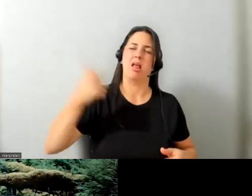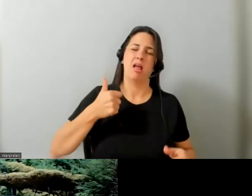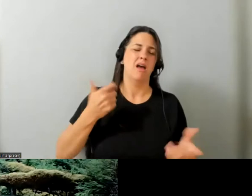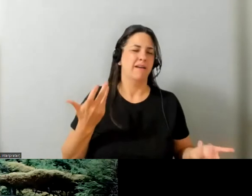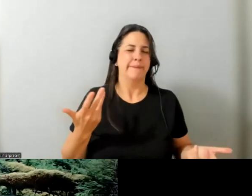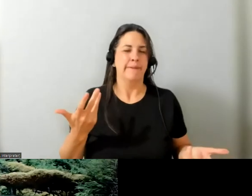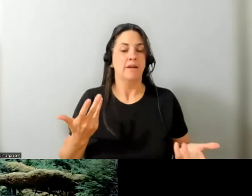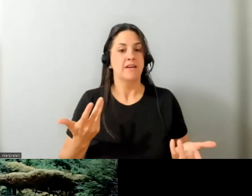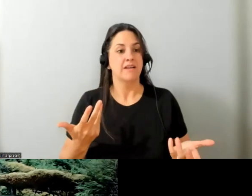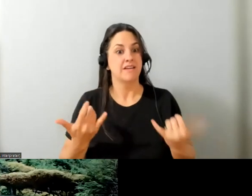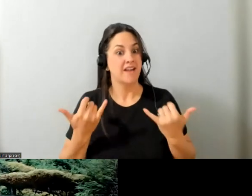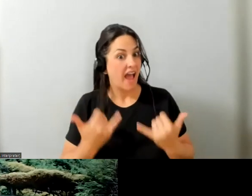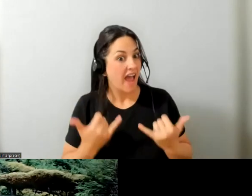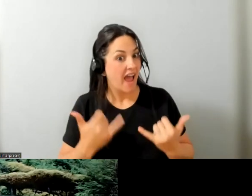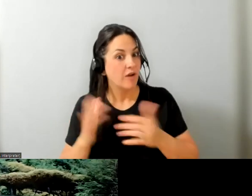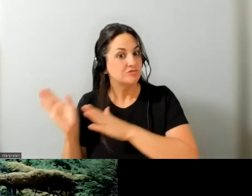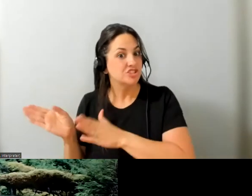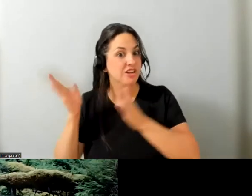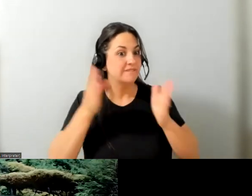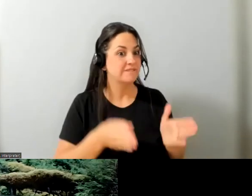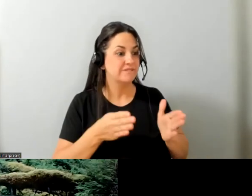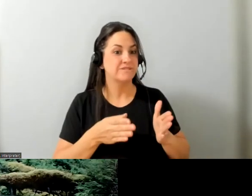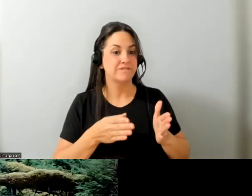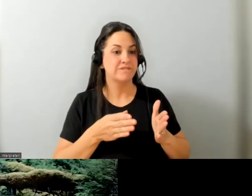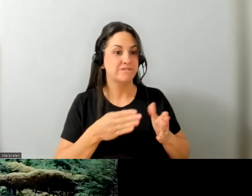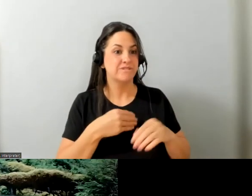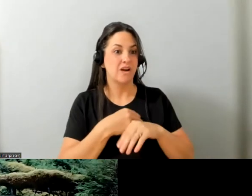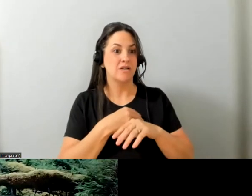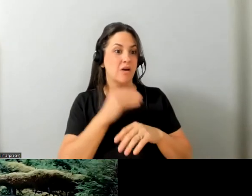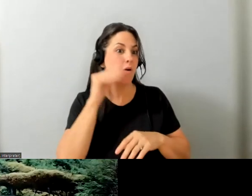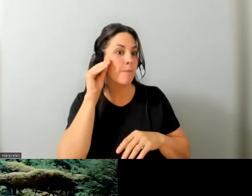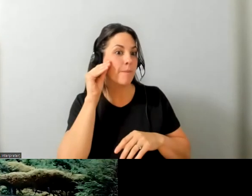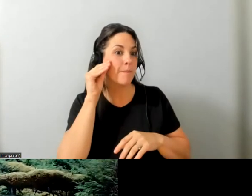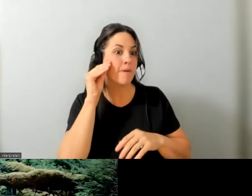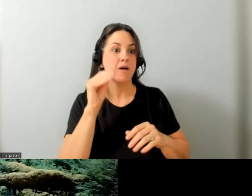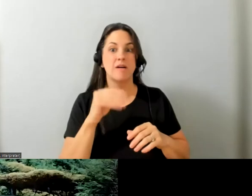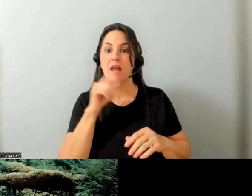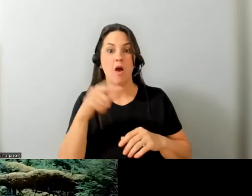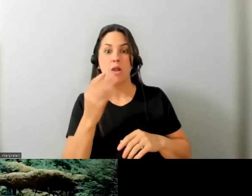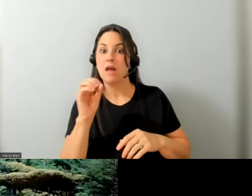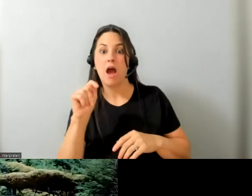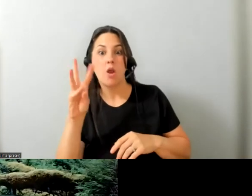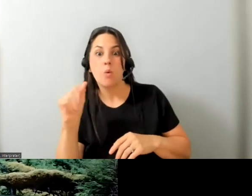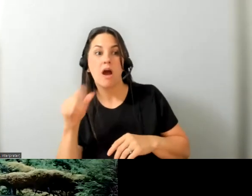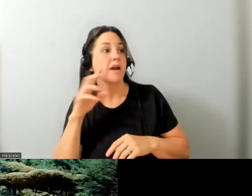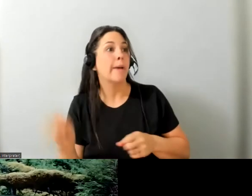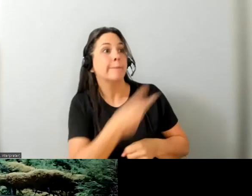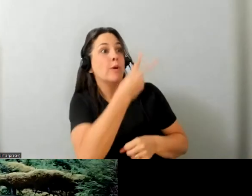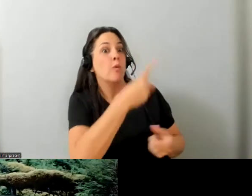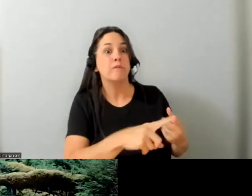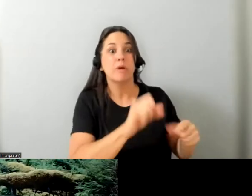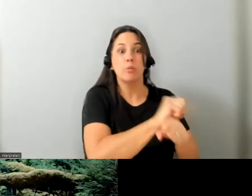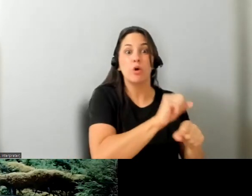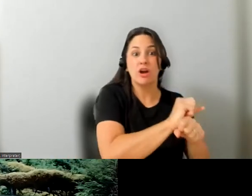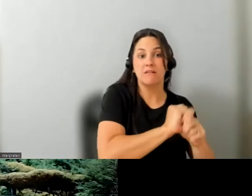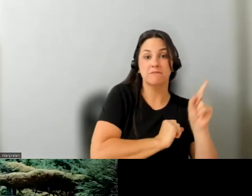doors open to positions uh not just in ottawa but it could work somewhere else uh and so it's been pretty amazing